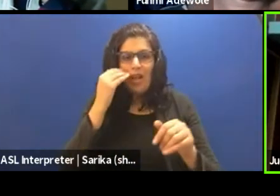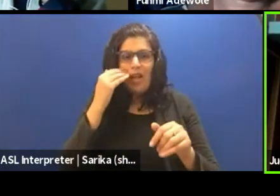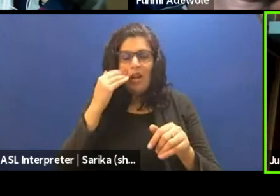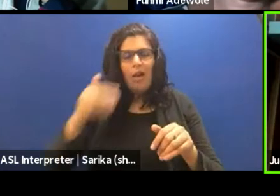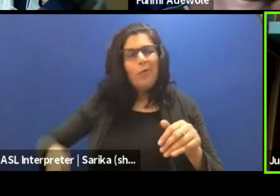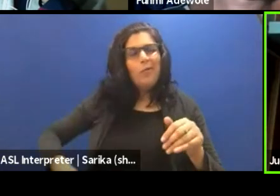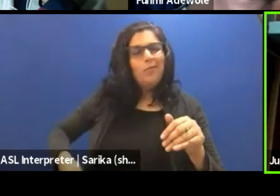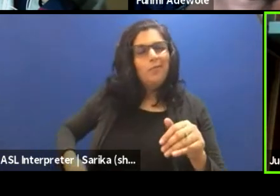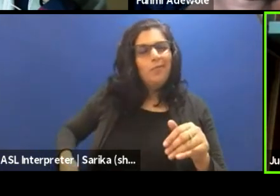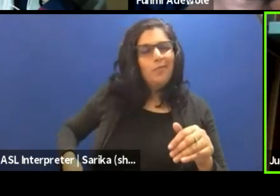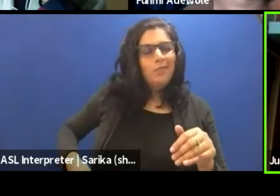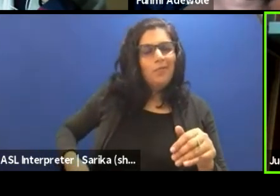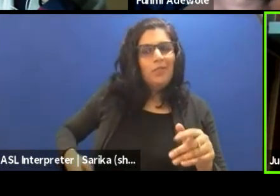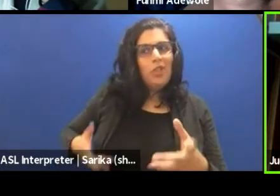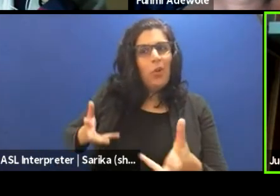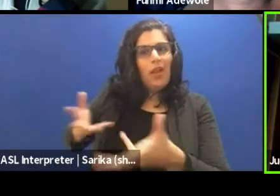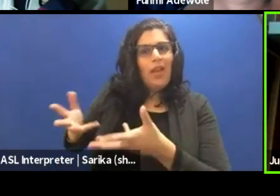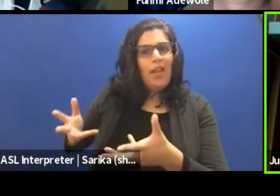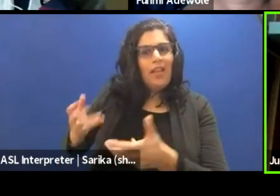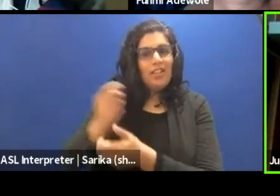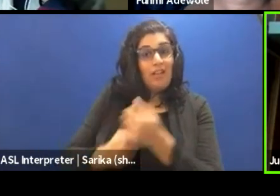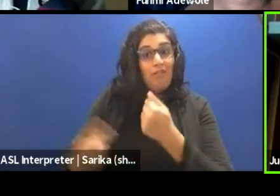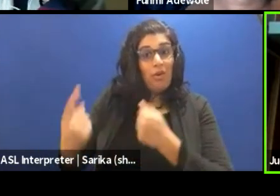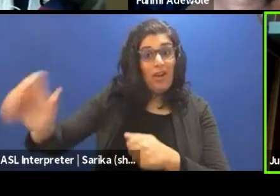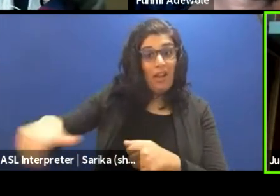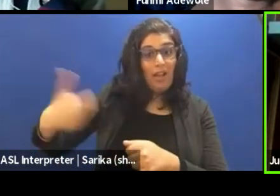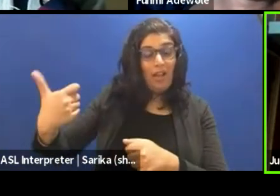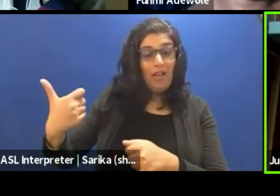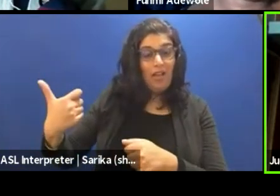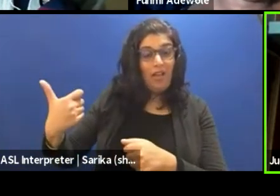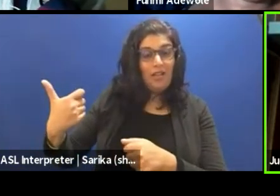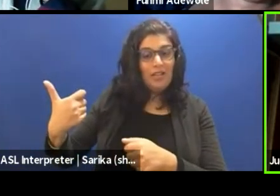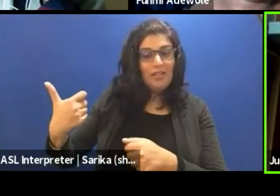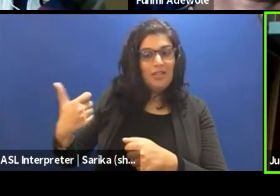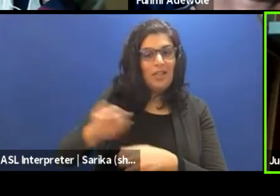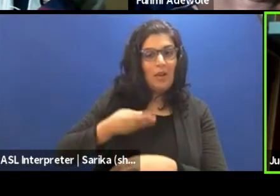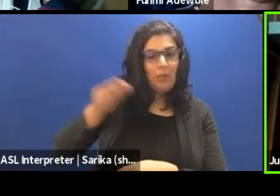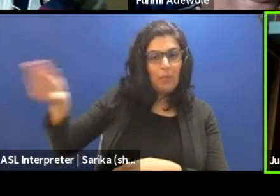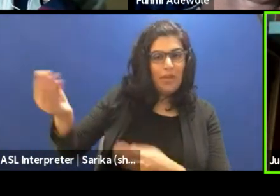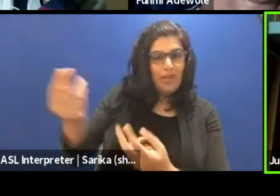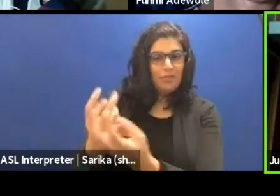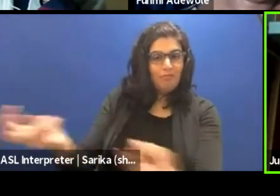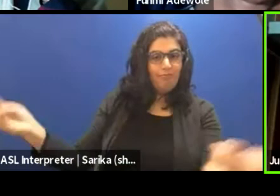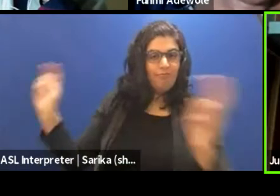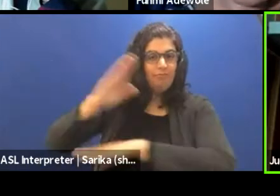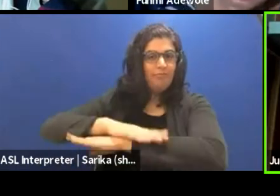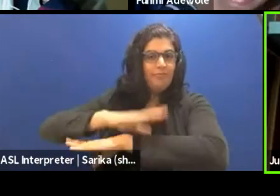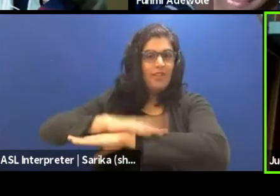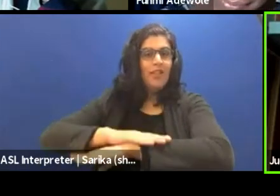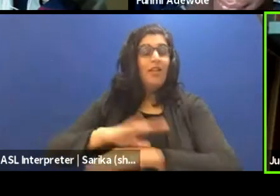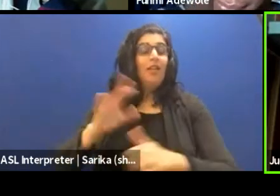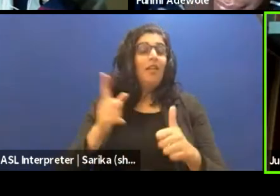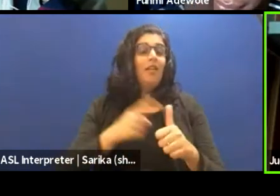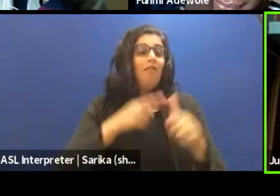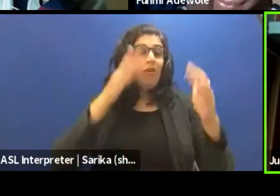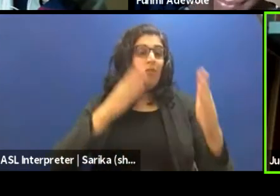engage every other person, when it's time to take it there. And sometimes you see me, the first person I share the